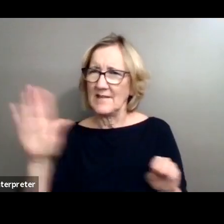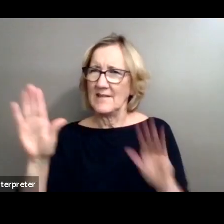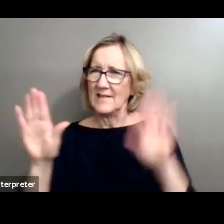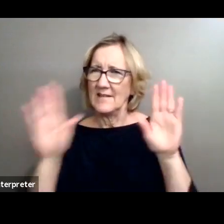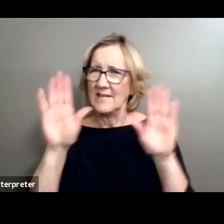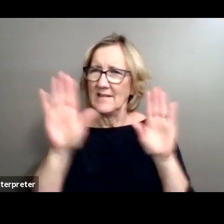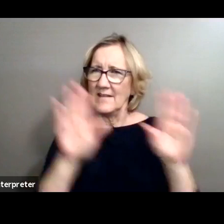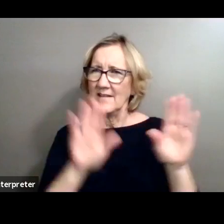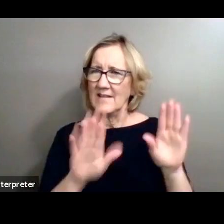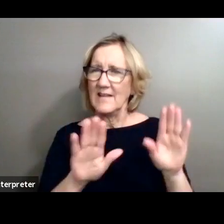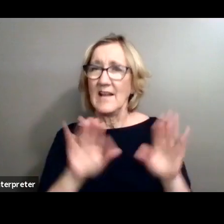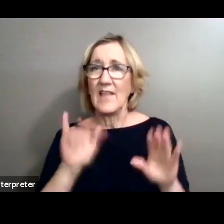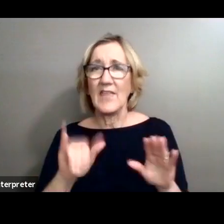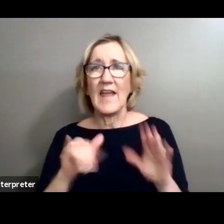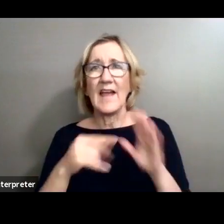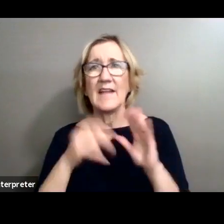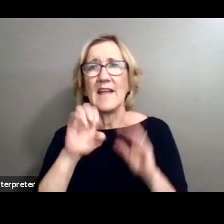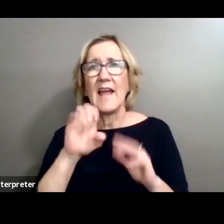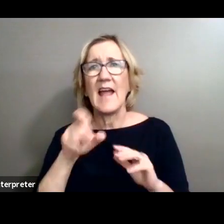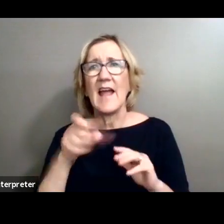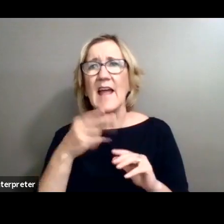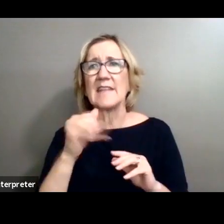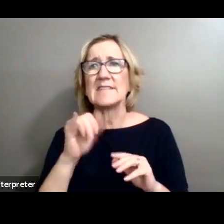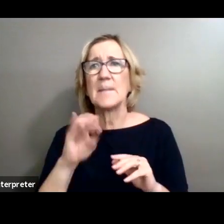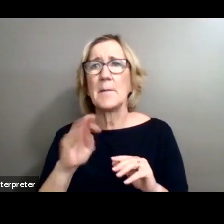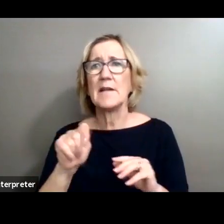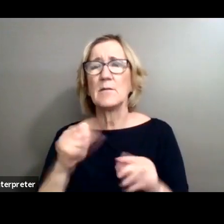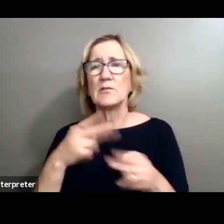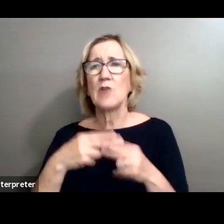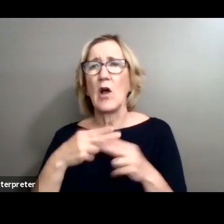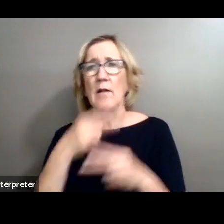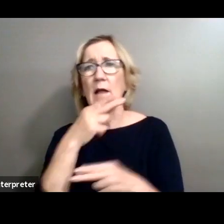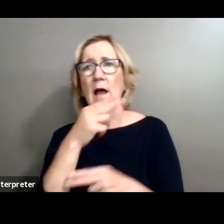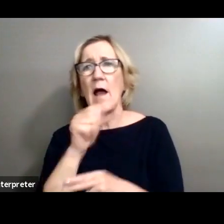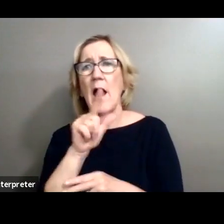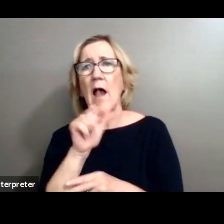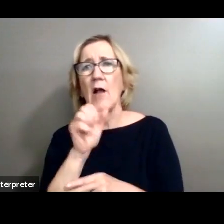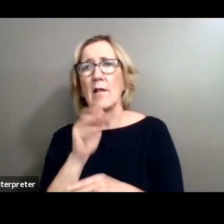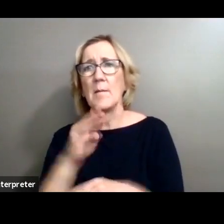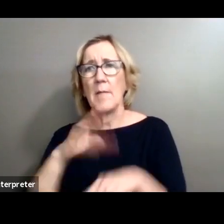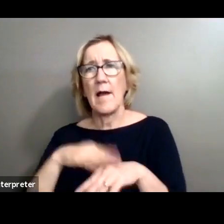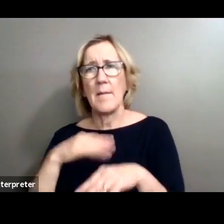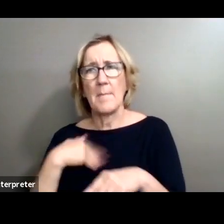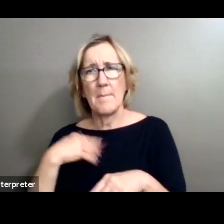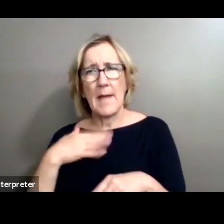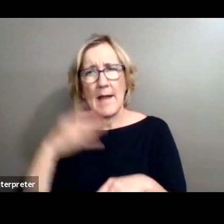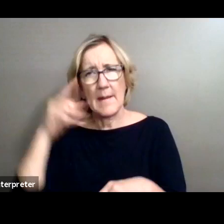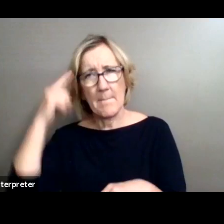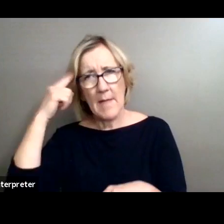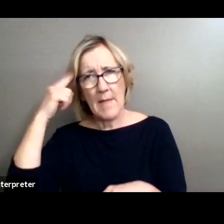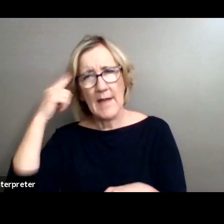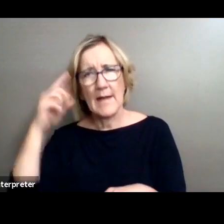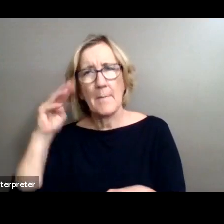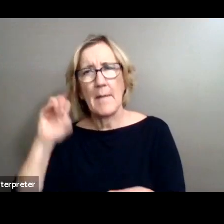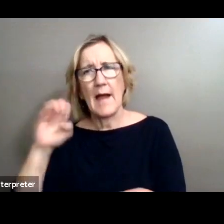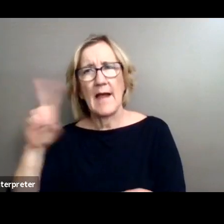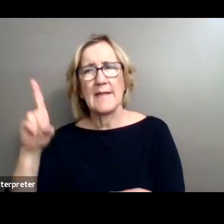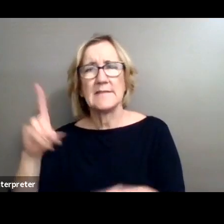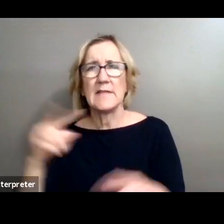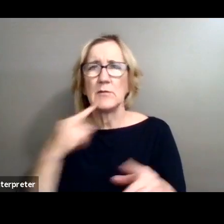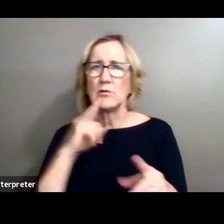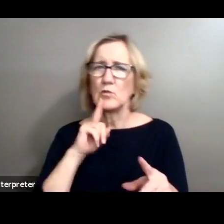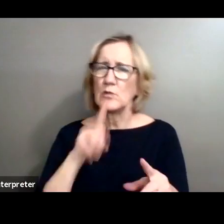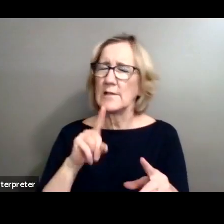The exhibit was called Harlem on My Mind. And James' work was a huge hit. People said it was like walking through